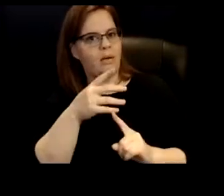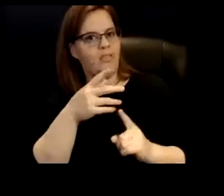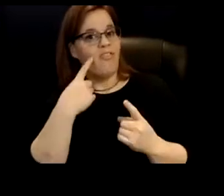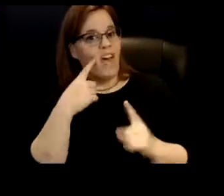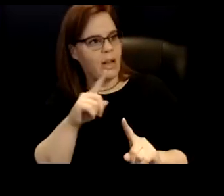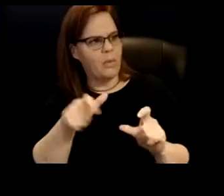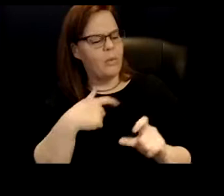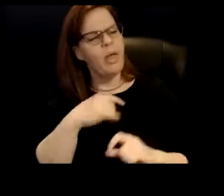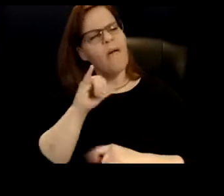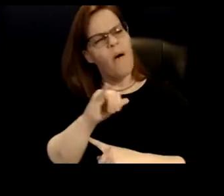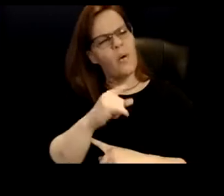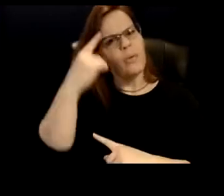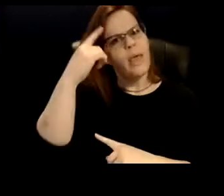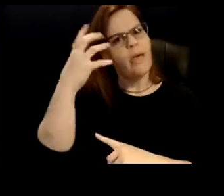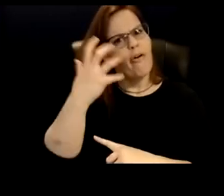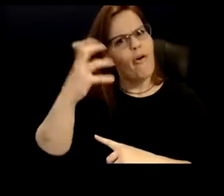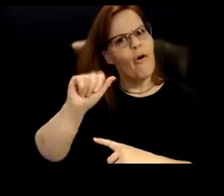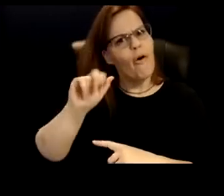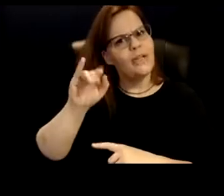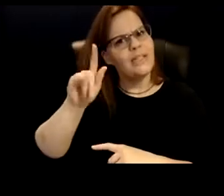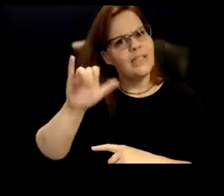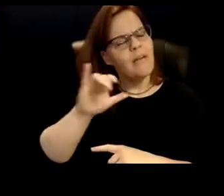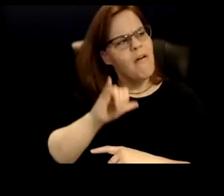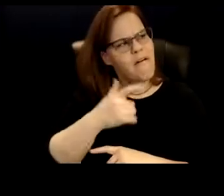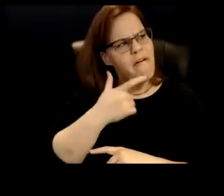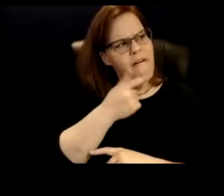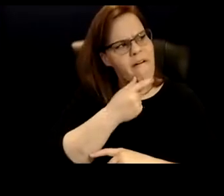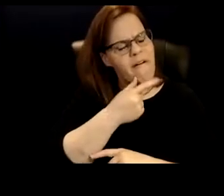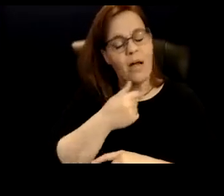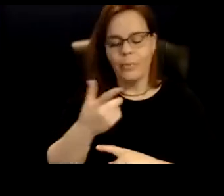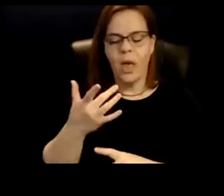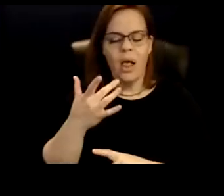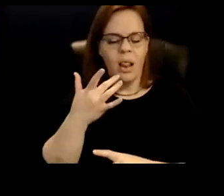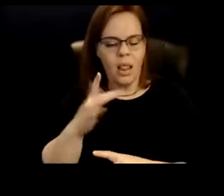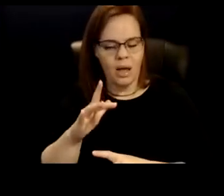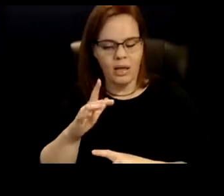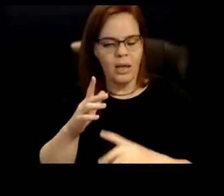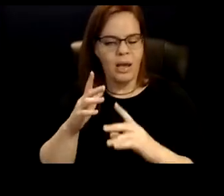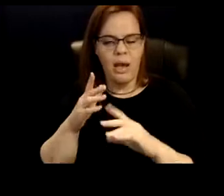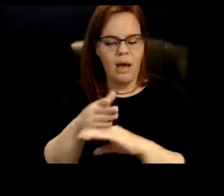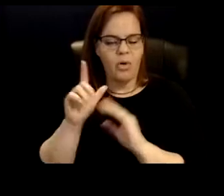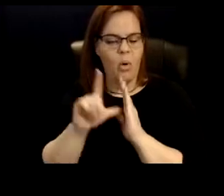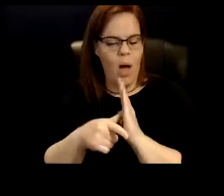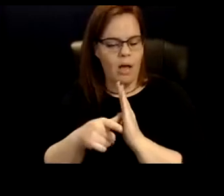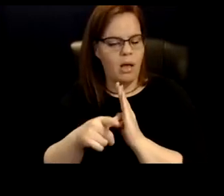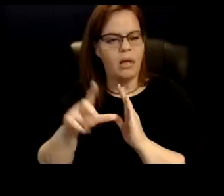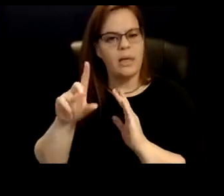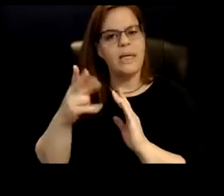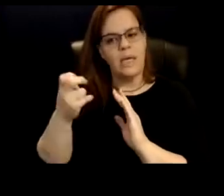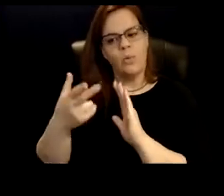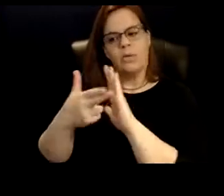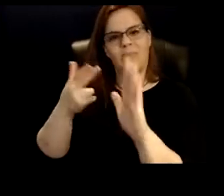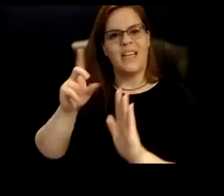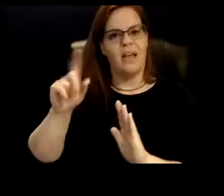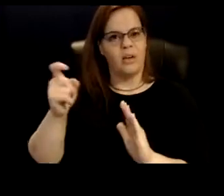up getting an autism diagnosis. And luckily with advocacy, the school adapted how they approached educating him and